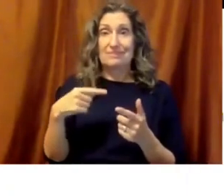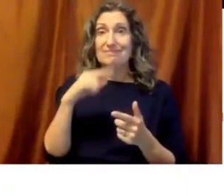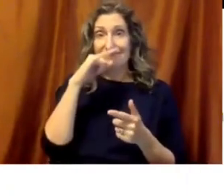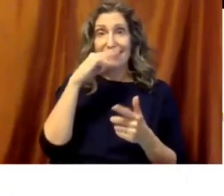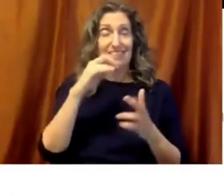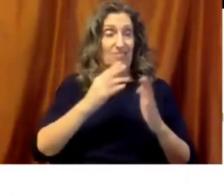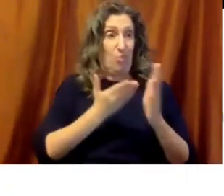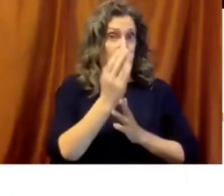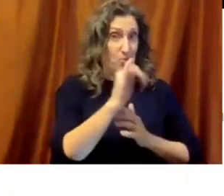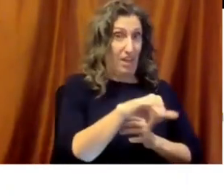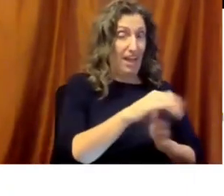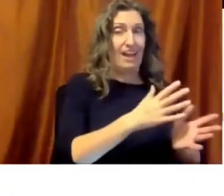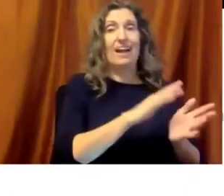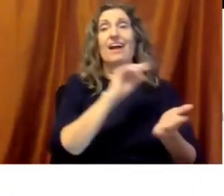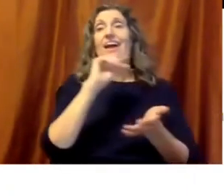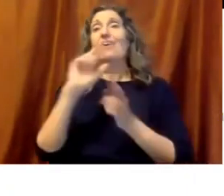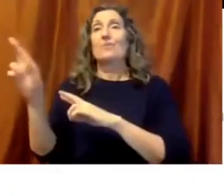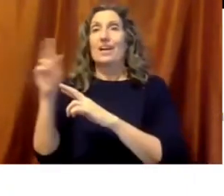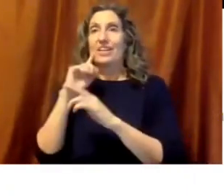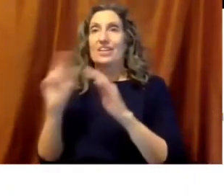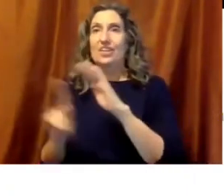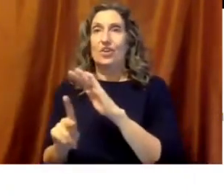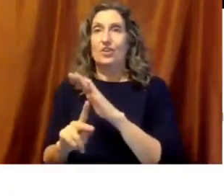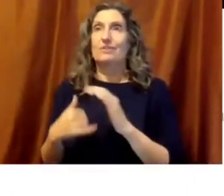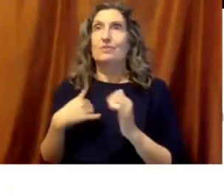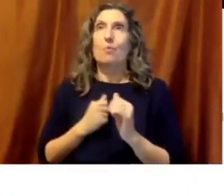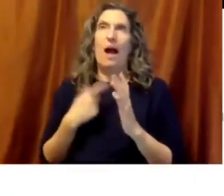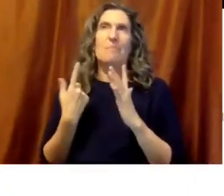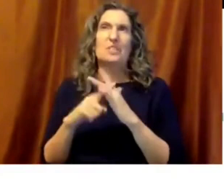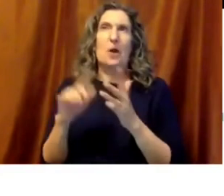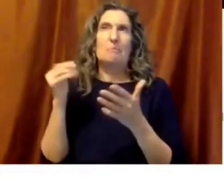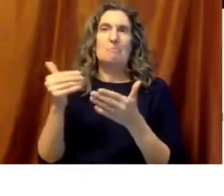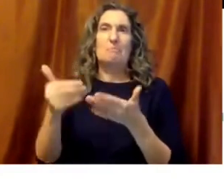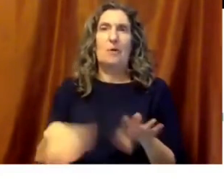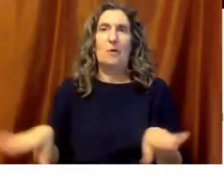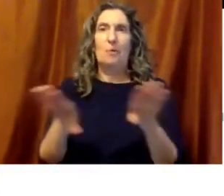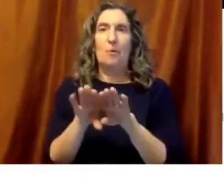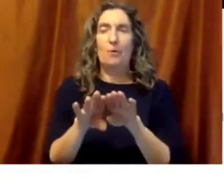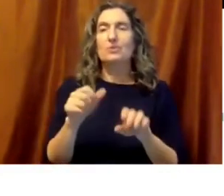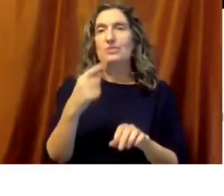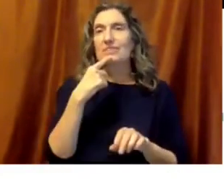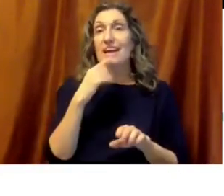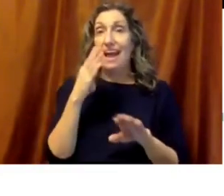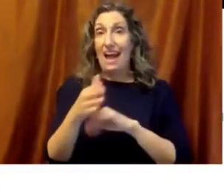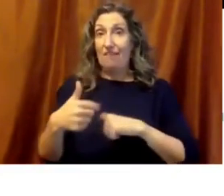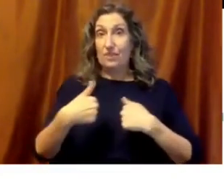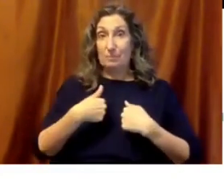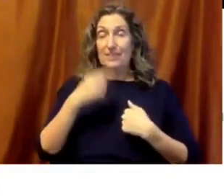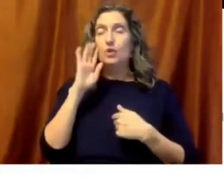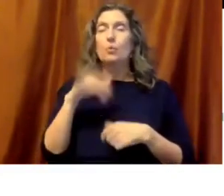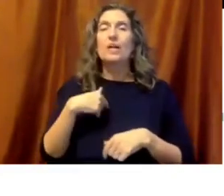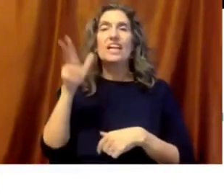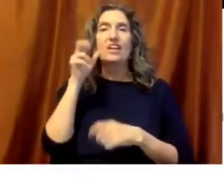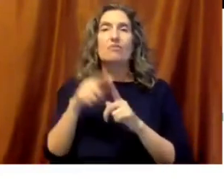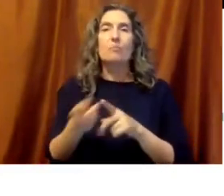kindergarten ready to learn. So I'm going to start to bring this to a close and just say, you know, after me, you're going to hear from two men that I